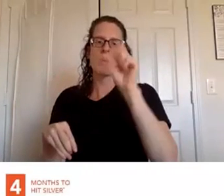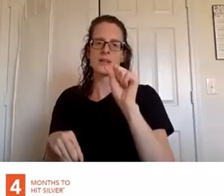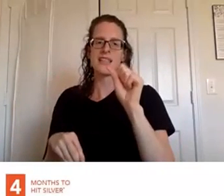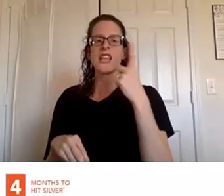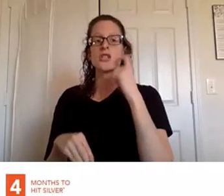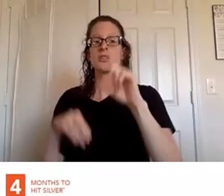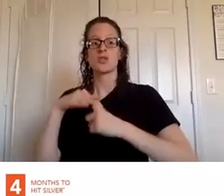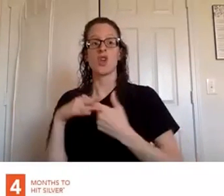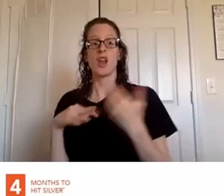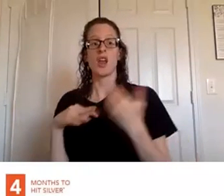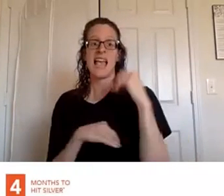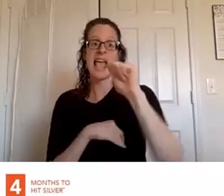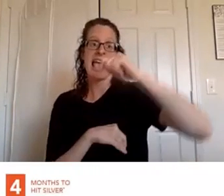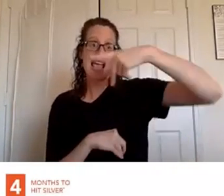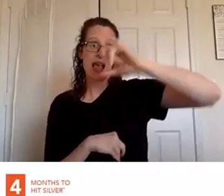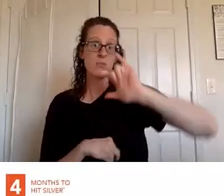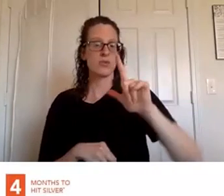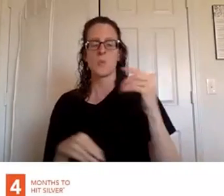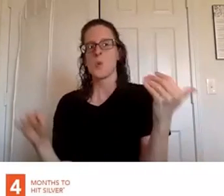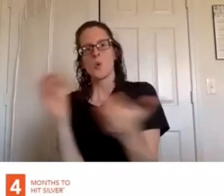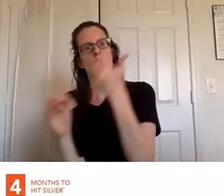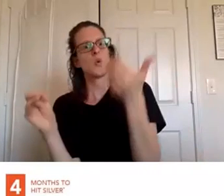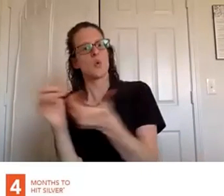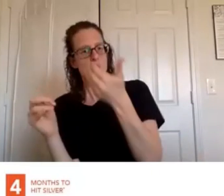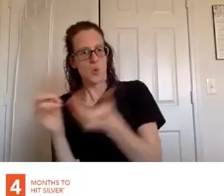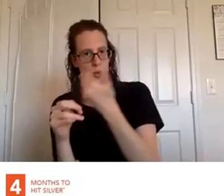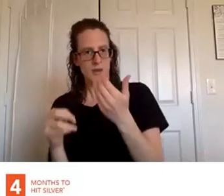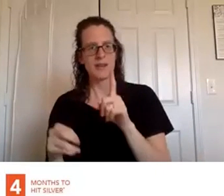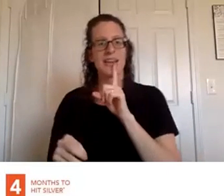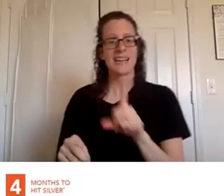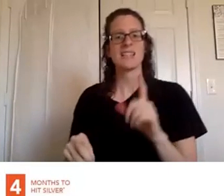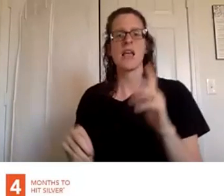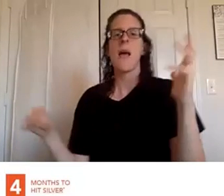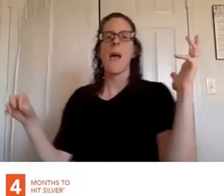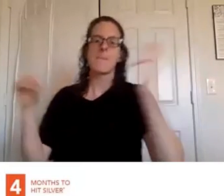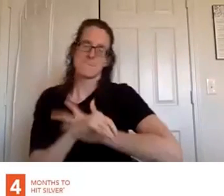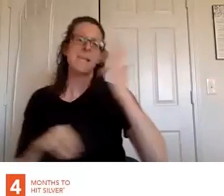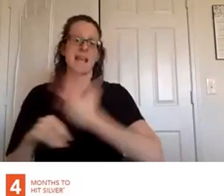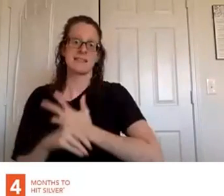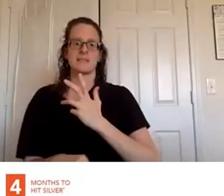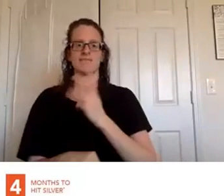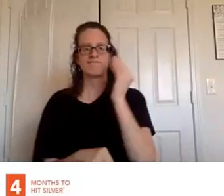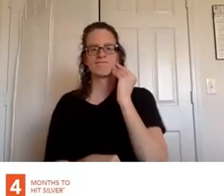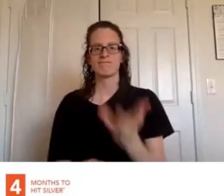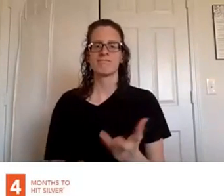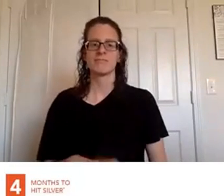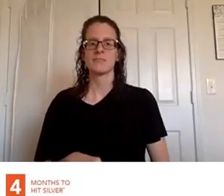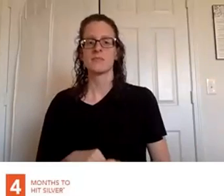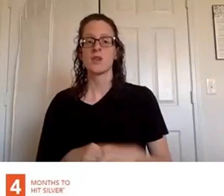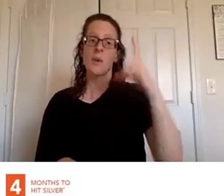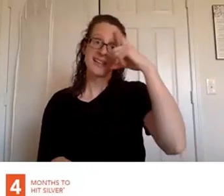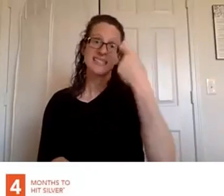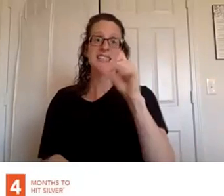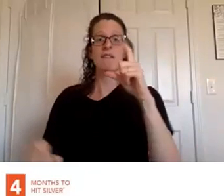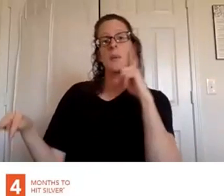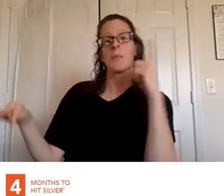april and it just rolled out brand new it is amazing um silver bound is just